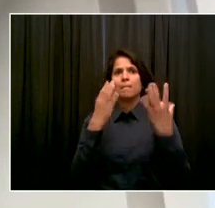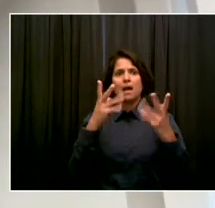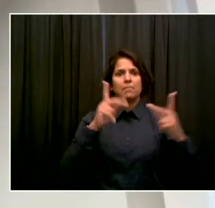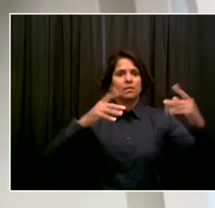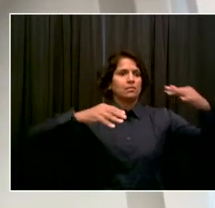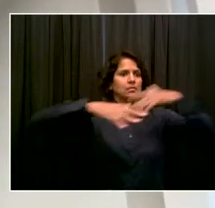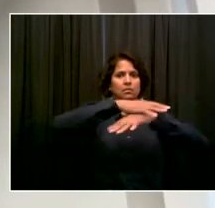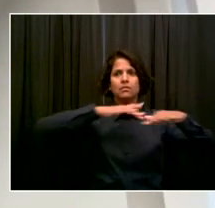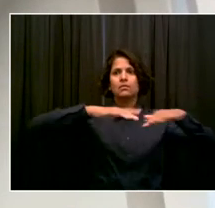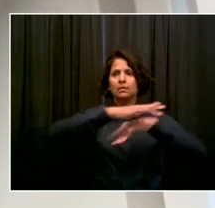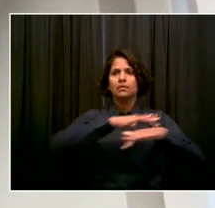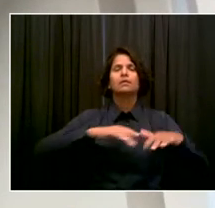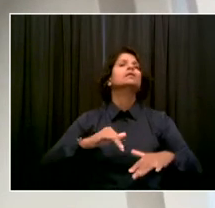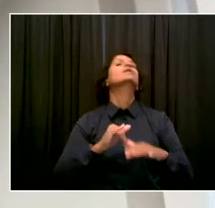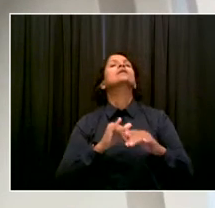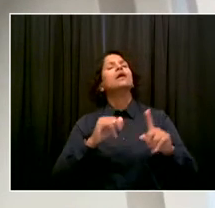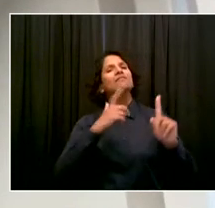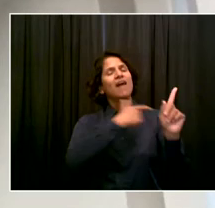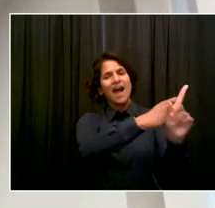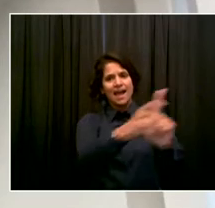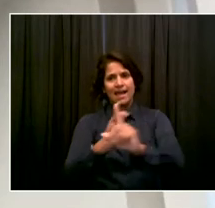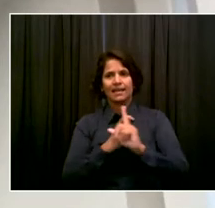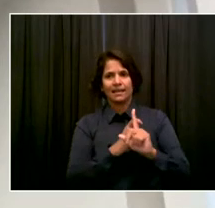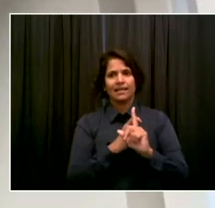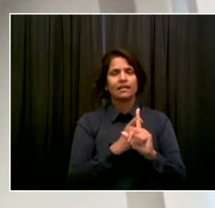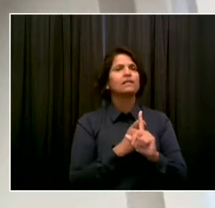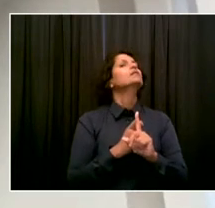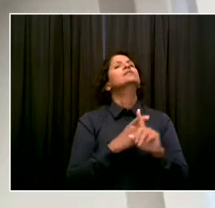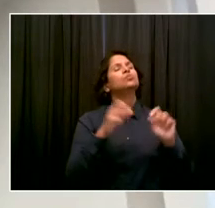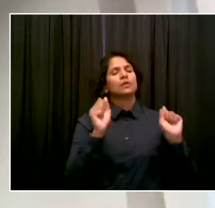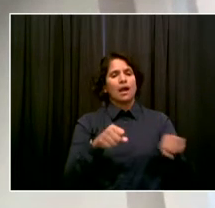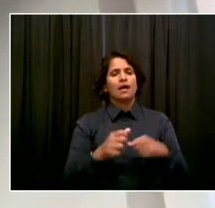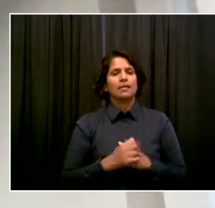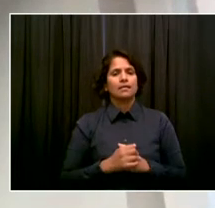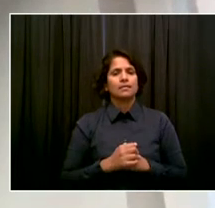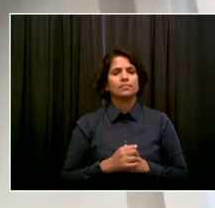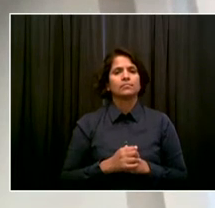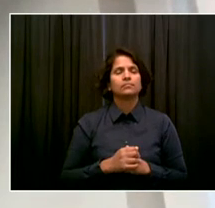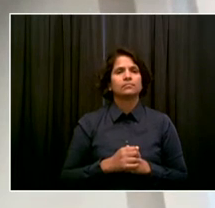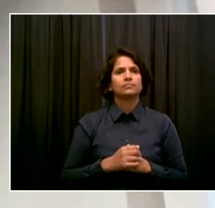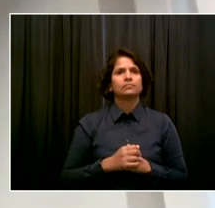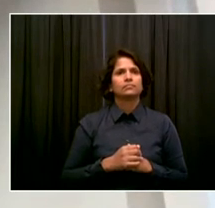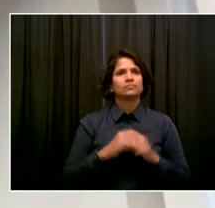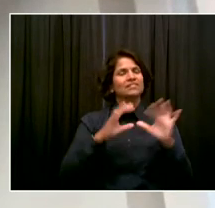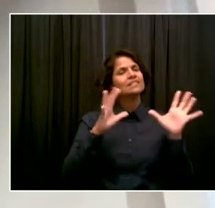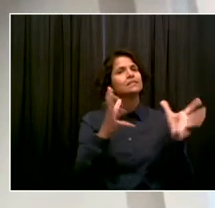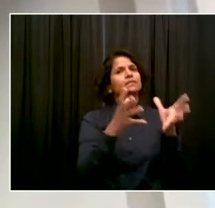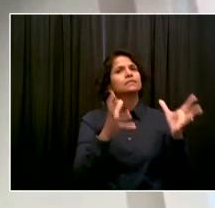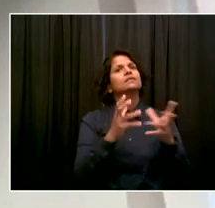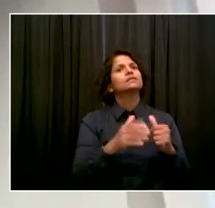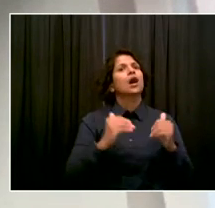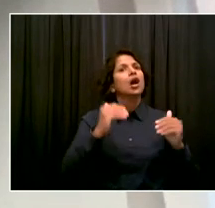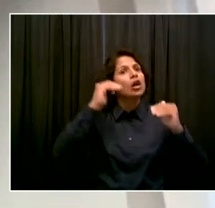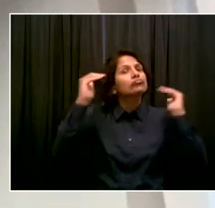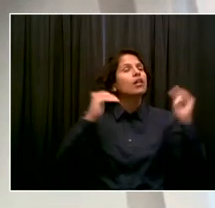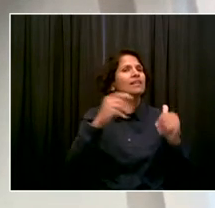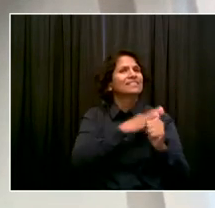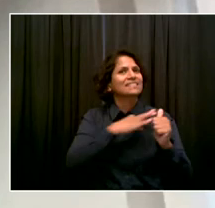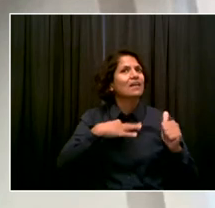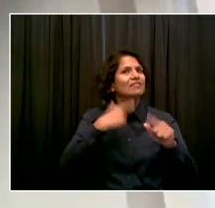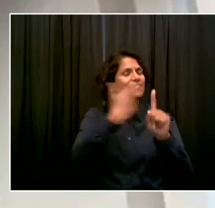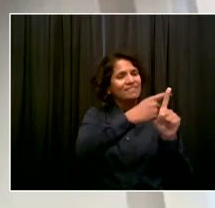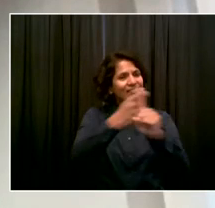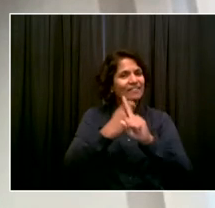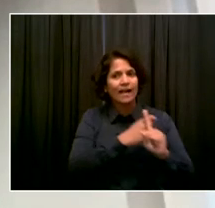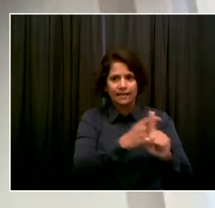really going to be to continue to promote vaccination for everybody who is an adult and everybody who is 12 and above. On top